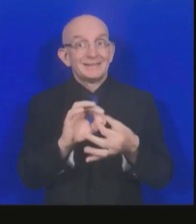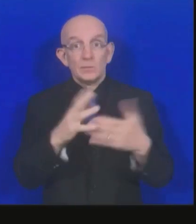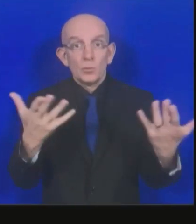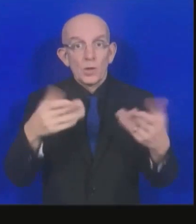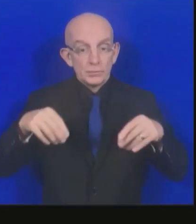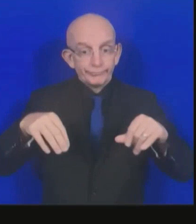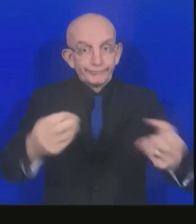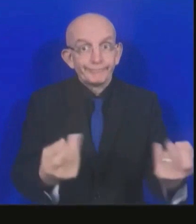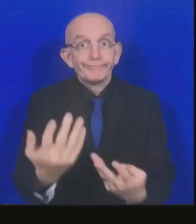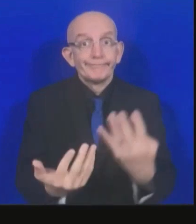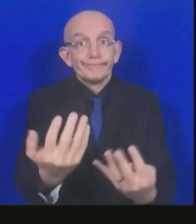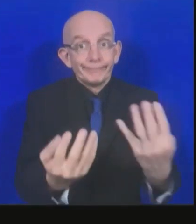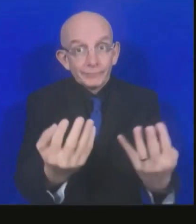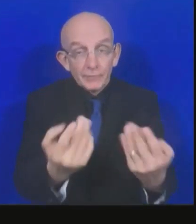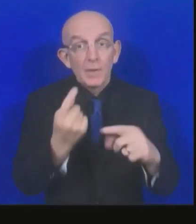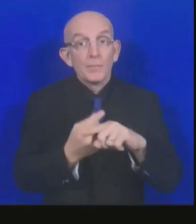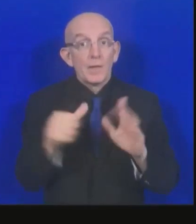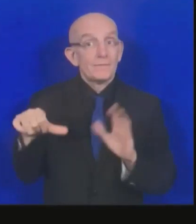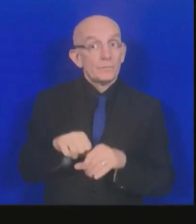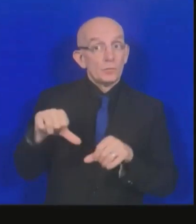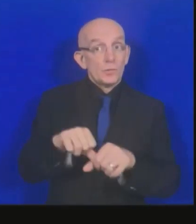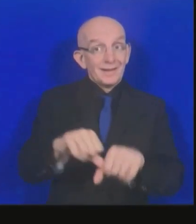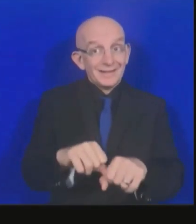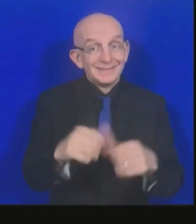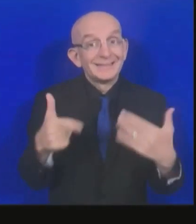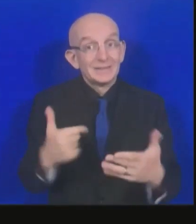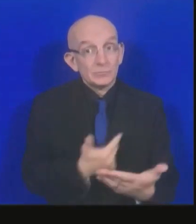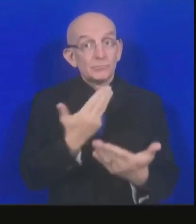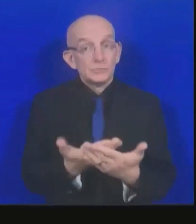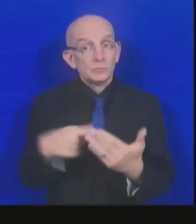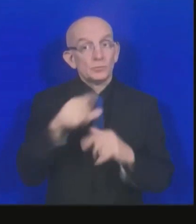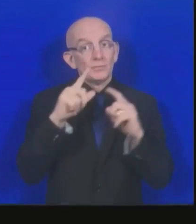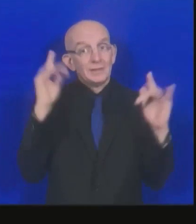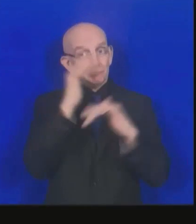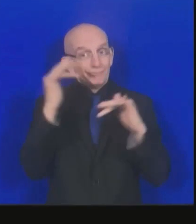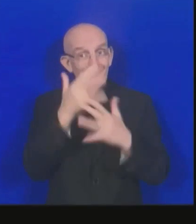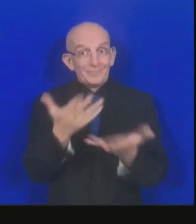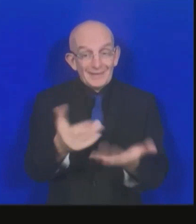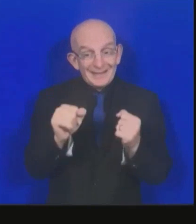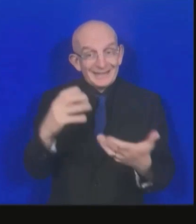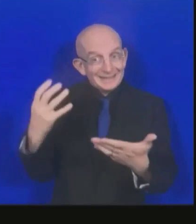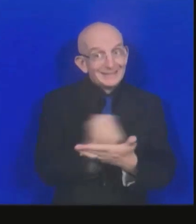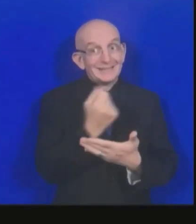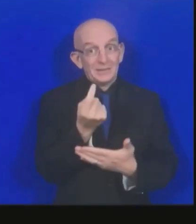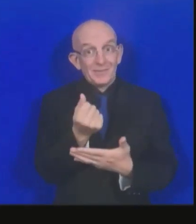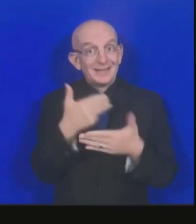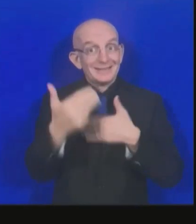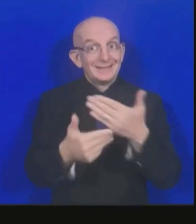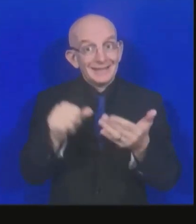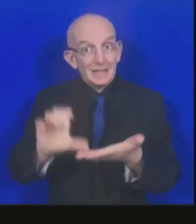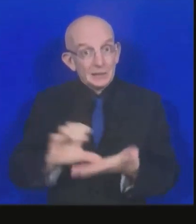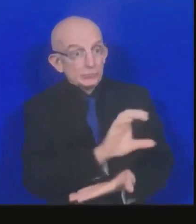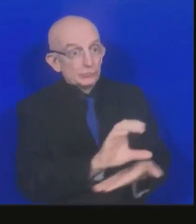is saved, can be redirected to other areas. Secondly is the WTO proposals on trade